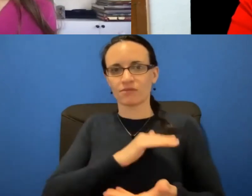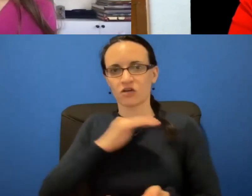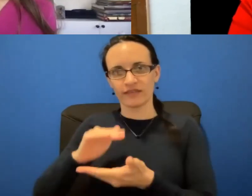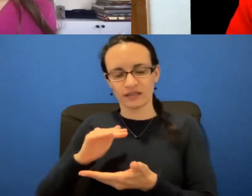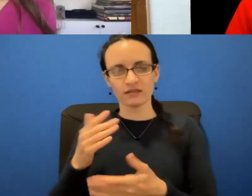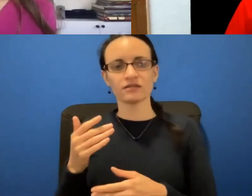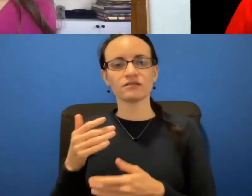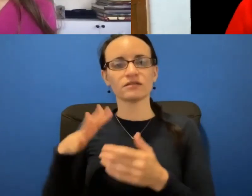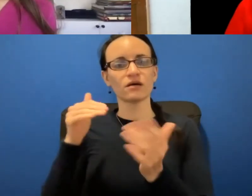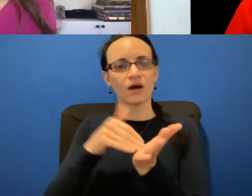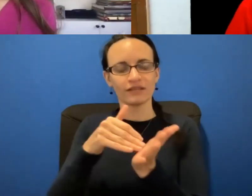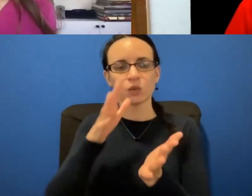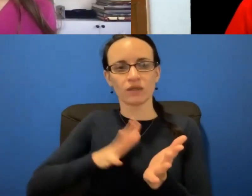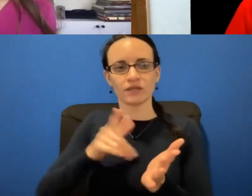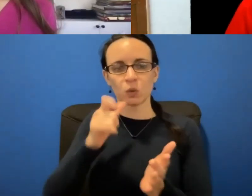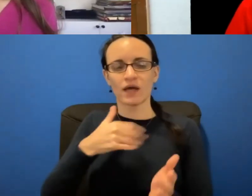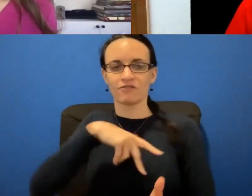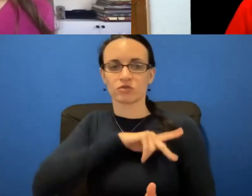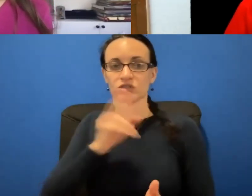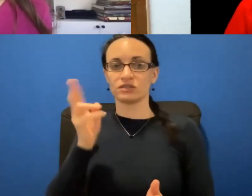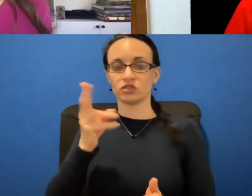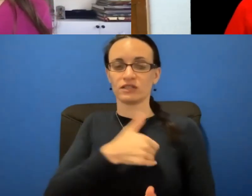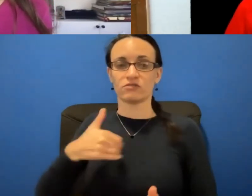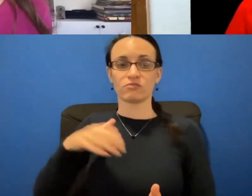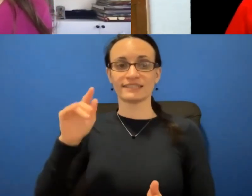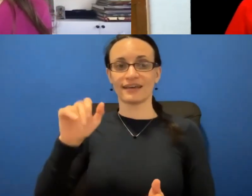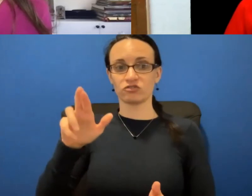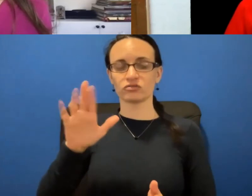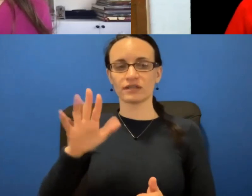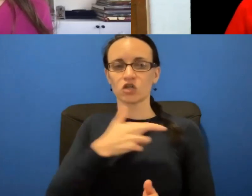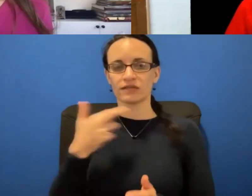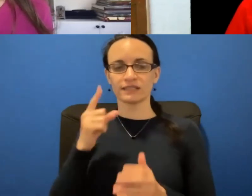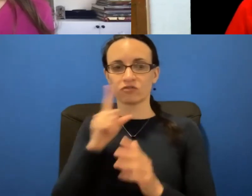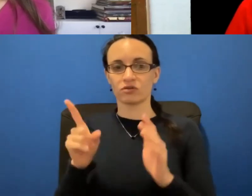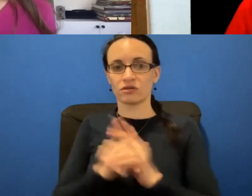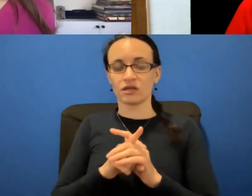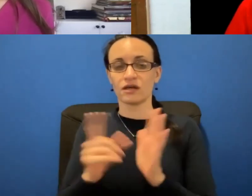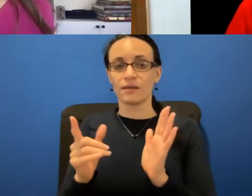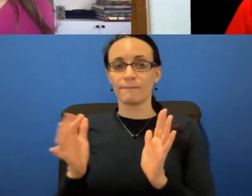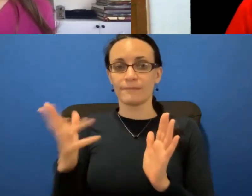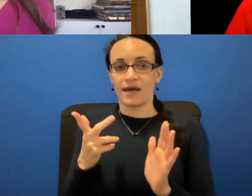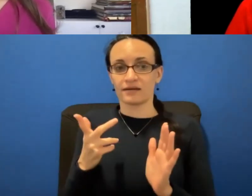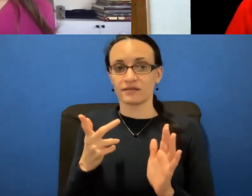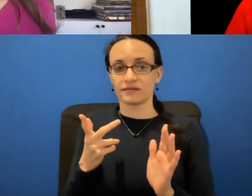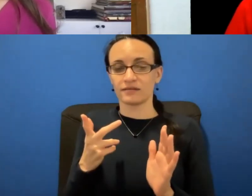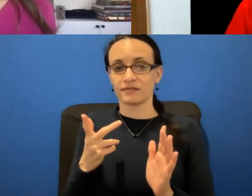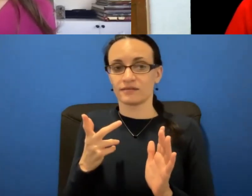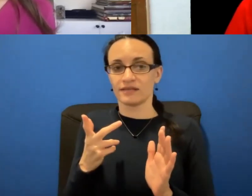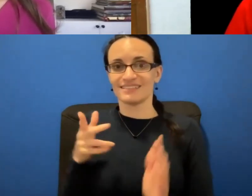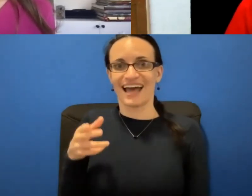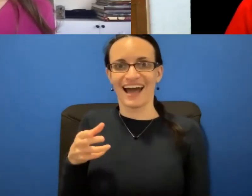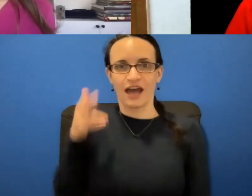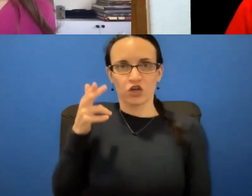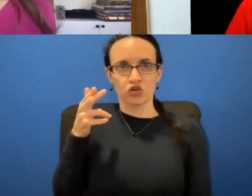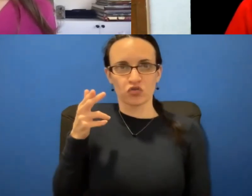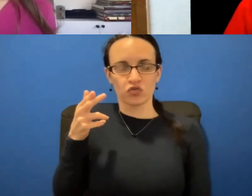in women who have a personal history of breast cancer, their risk of developing another breast cancer is substantially higher than